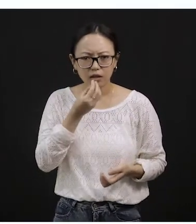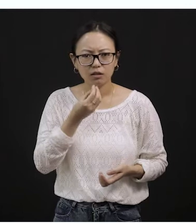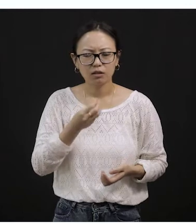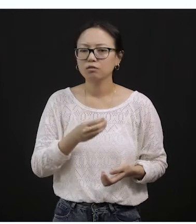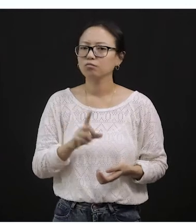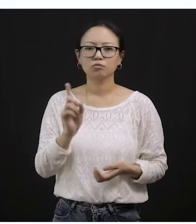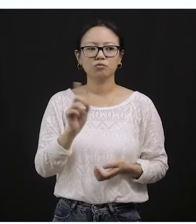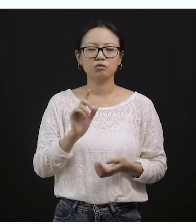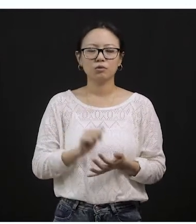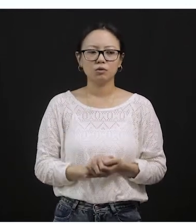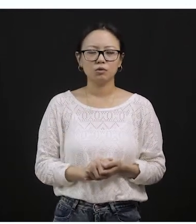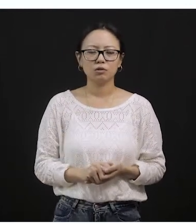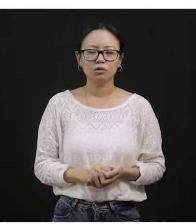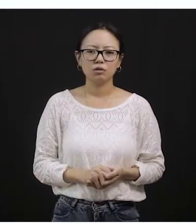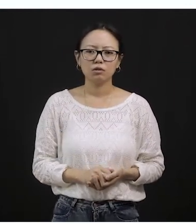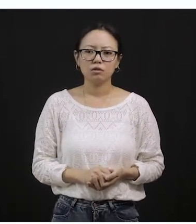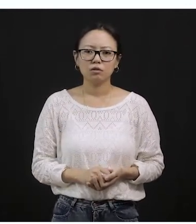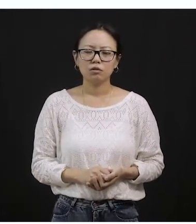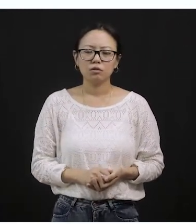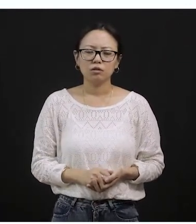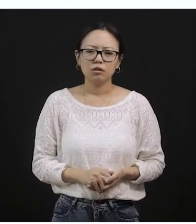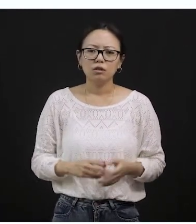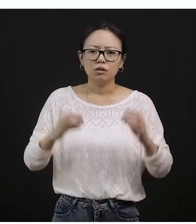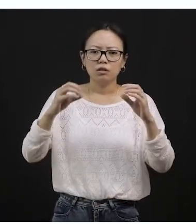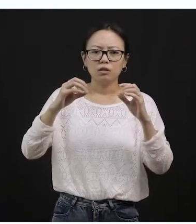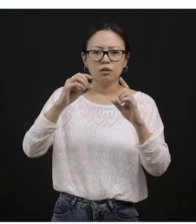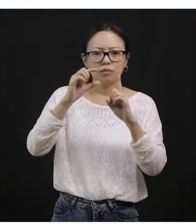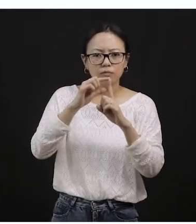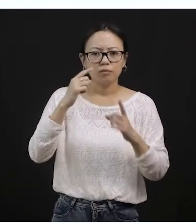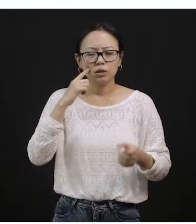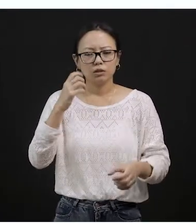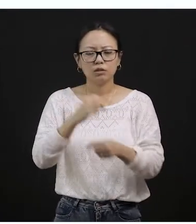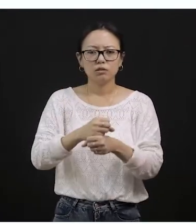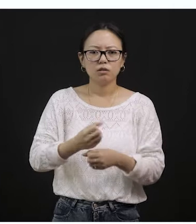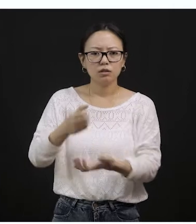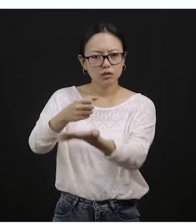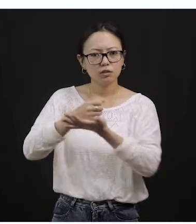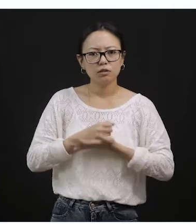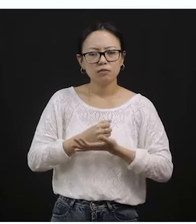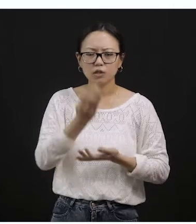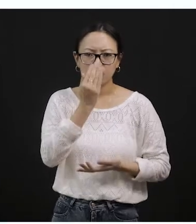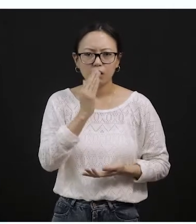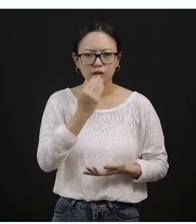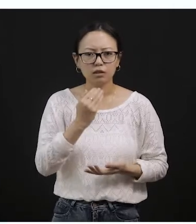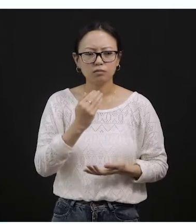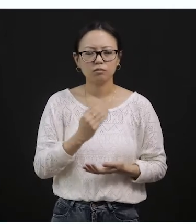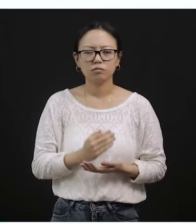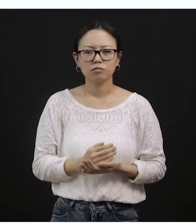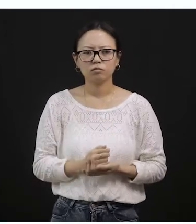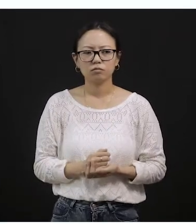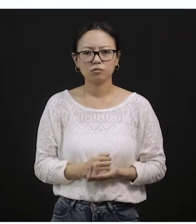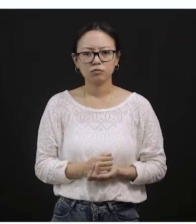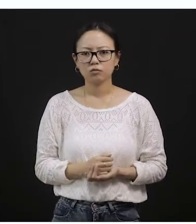ever tasted a honey which is produced by a pig? Have you ever, ever